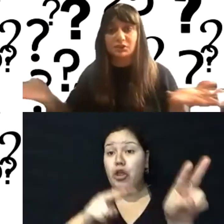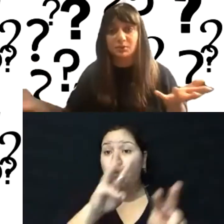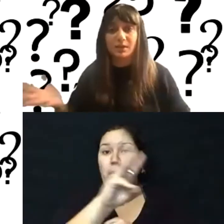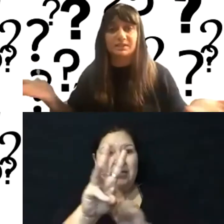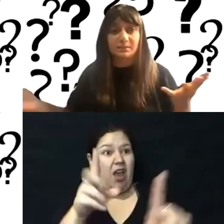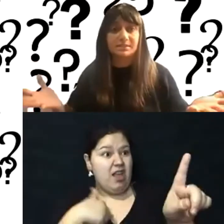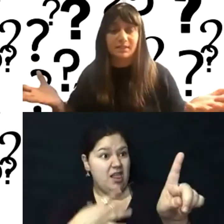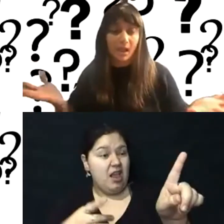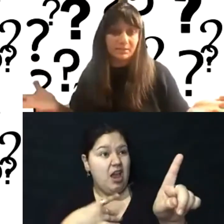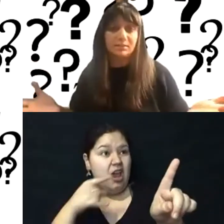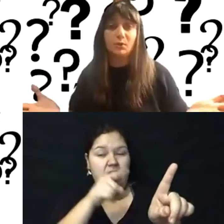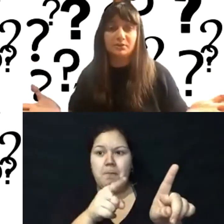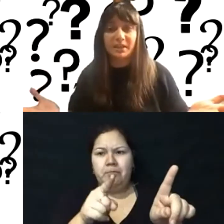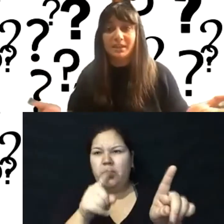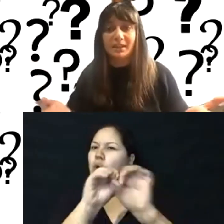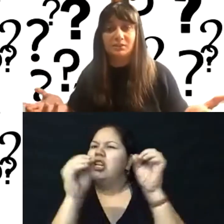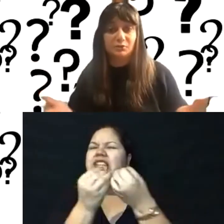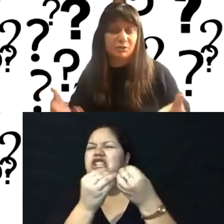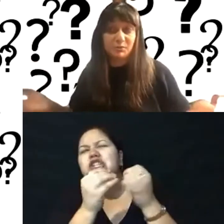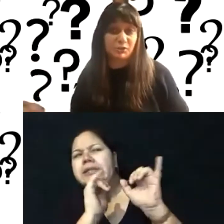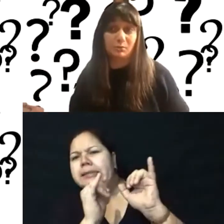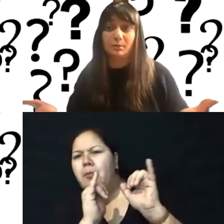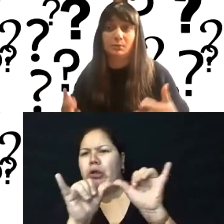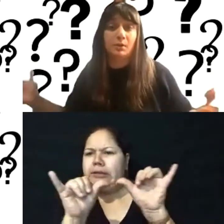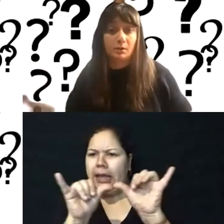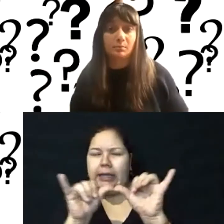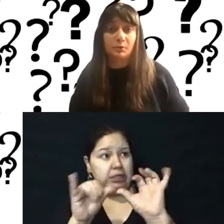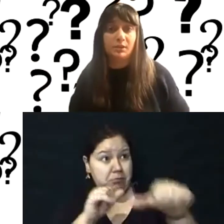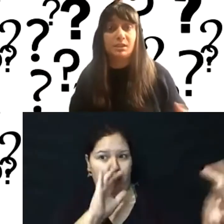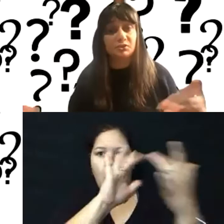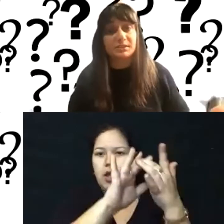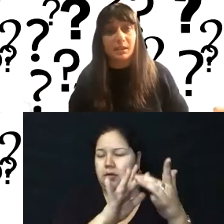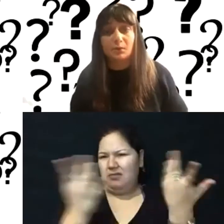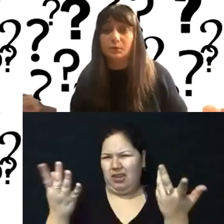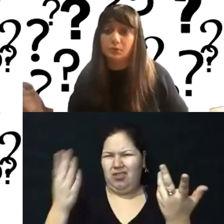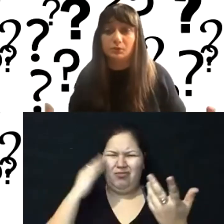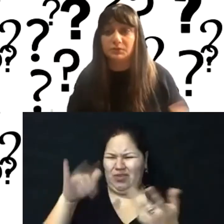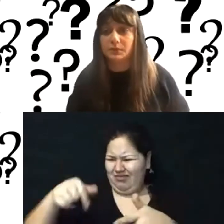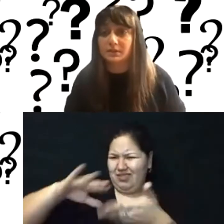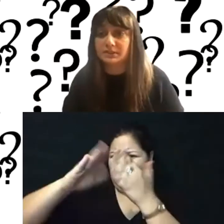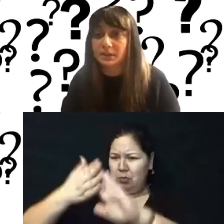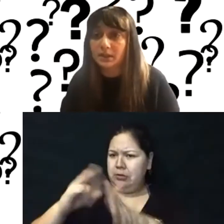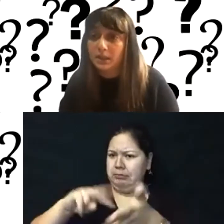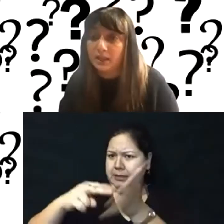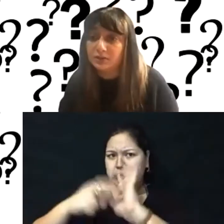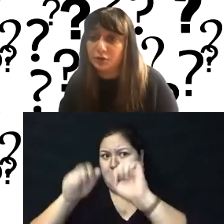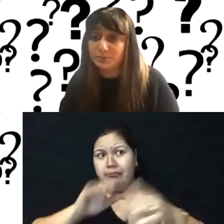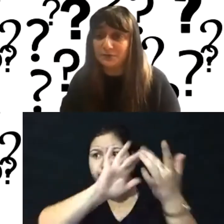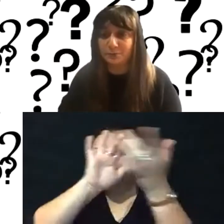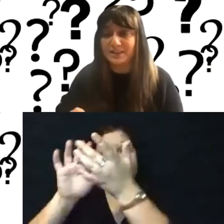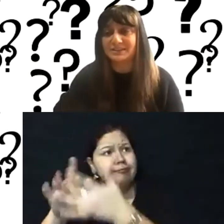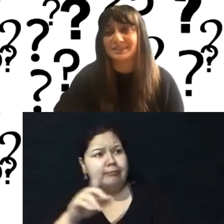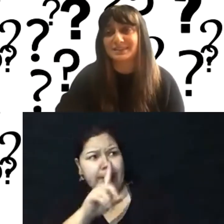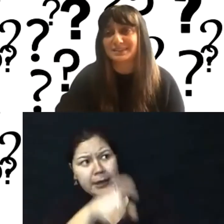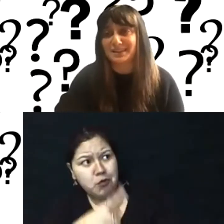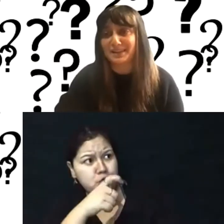organization around the same size as yours and just reach out. I mean, we are a community and just say, Hey, who do you use for this? And in terms